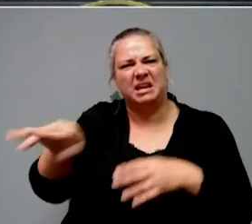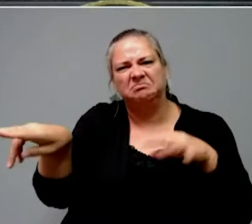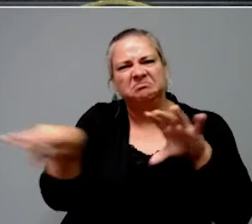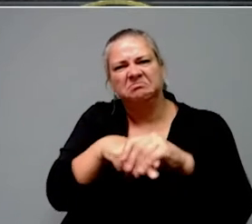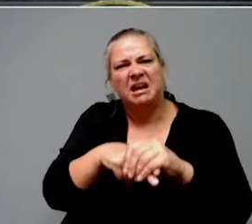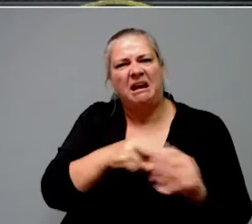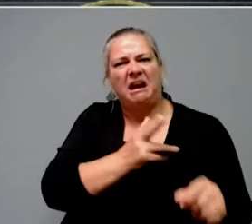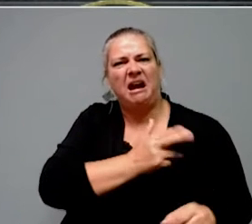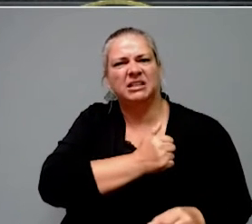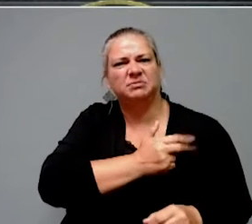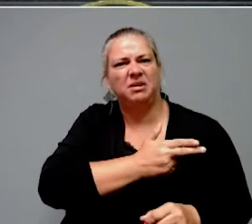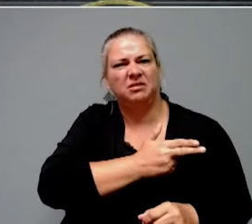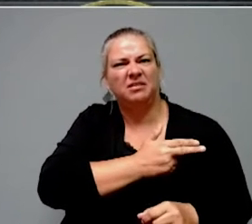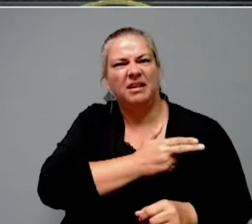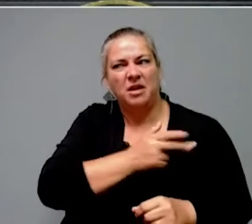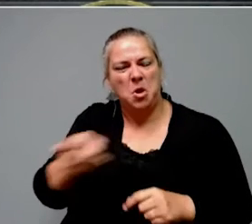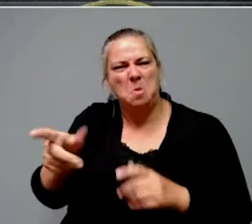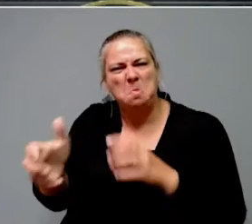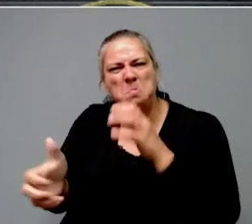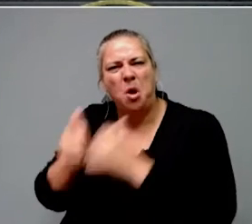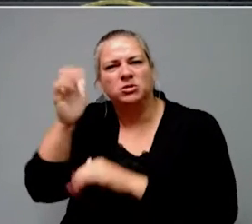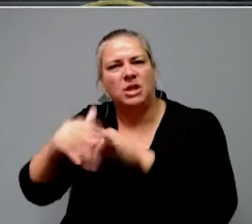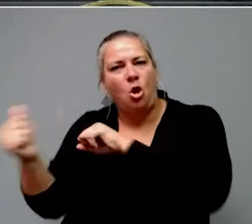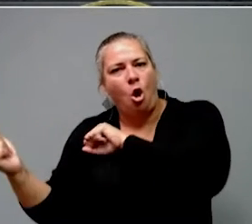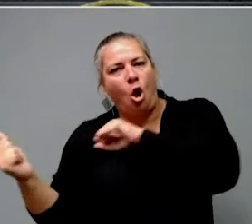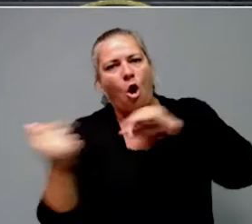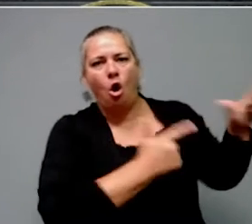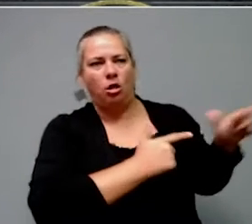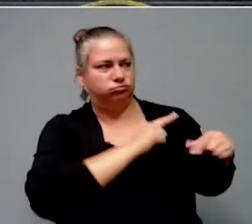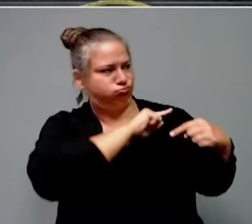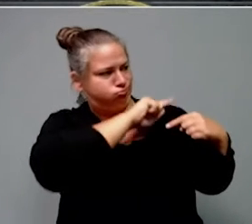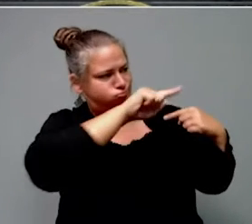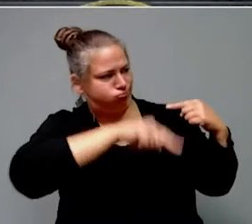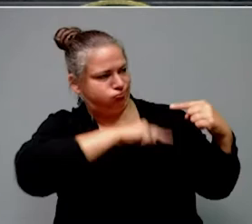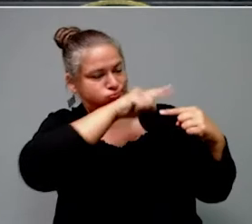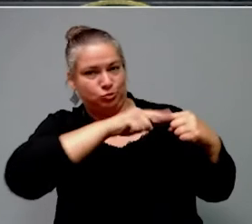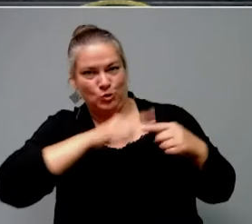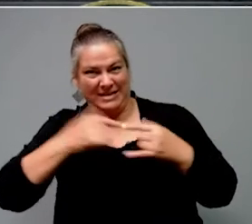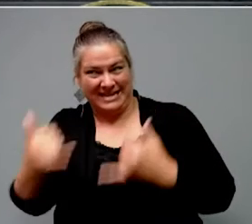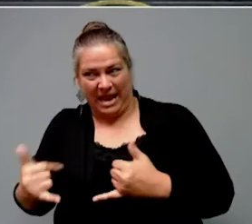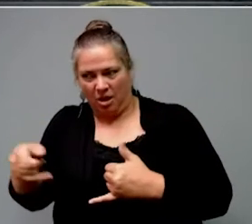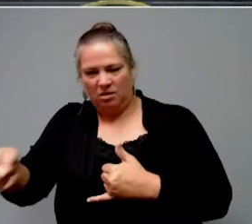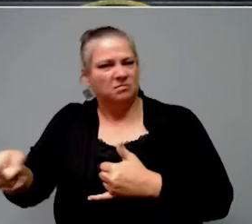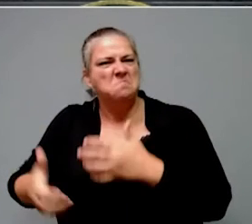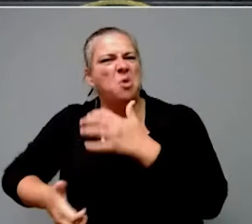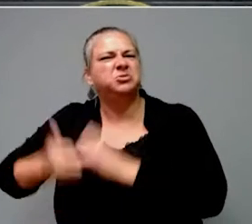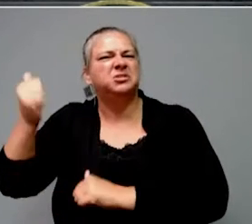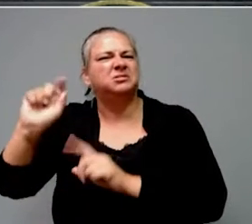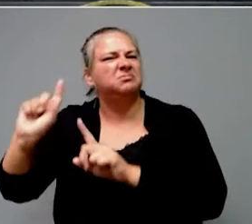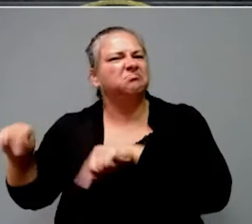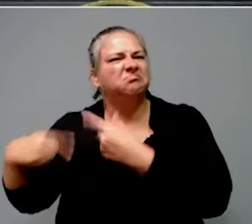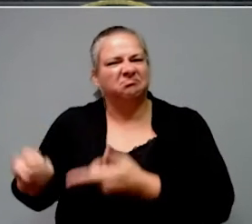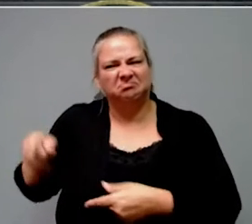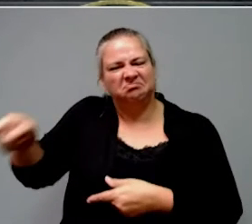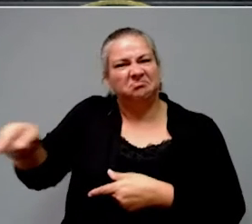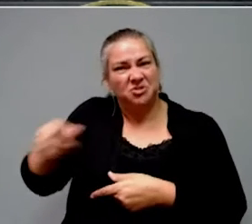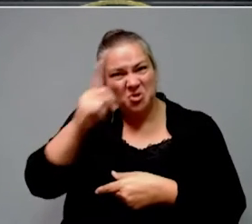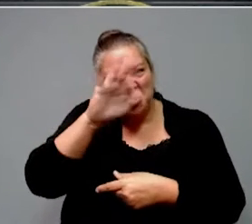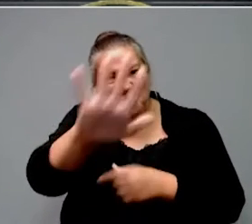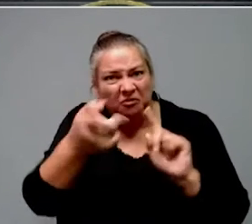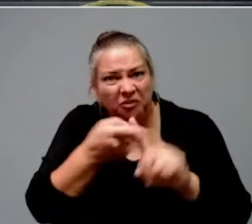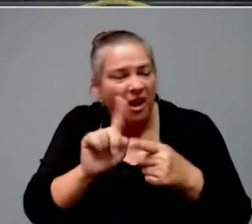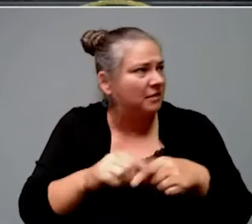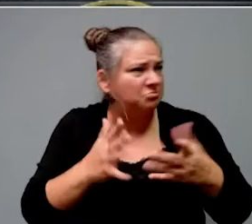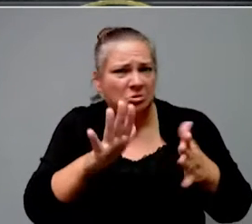than at any point in this pandemic. Those are your friends, your neighbors, your loved ones, people you